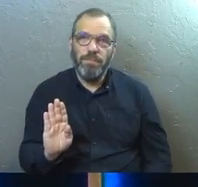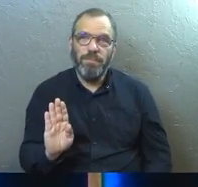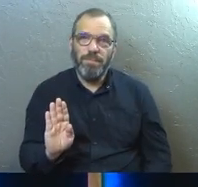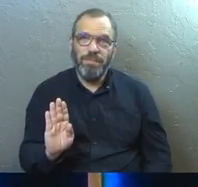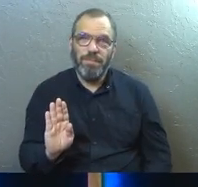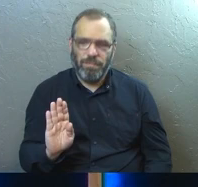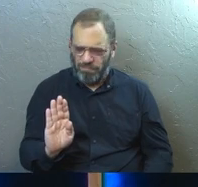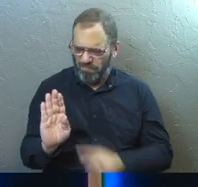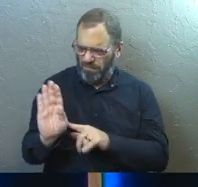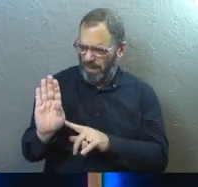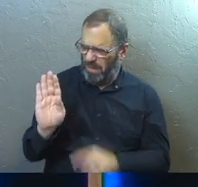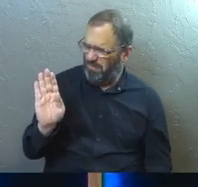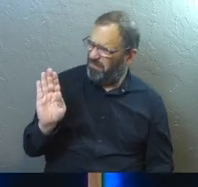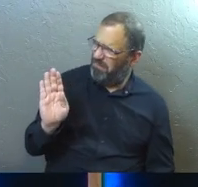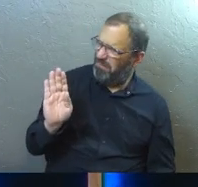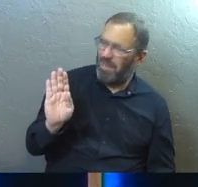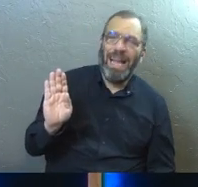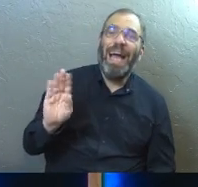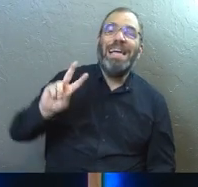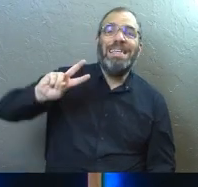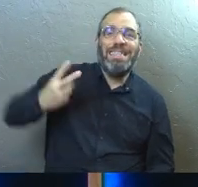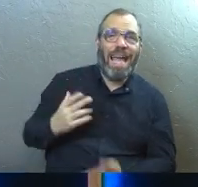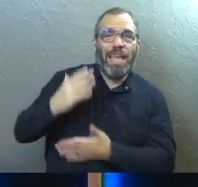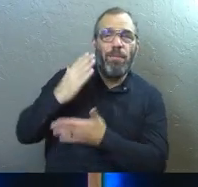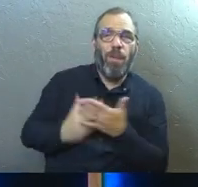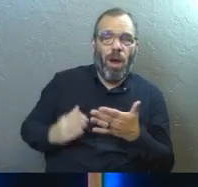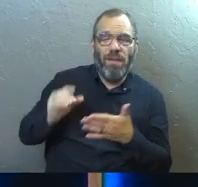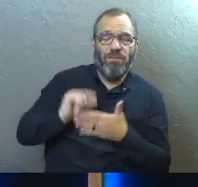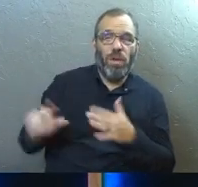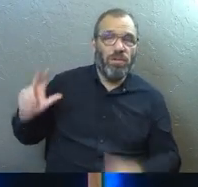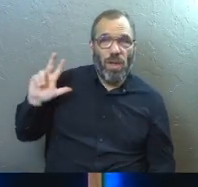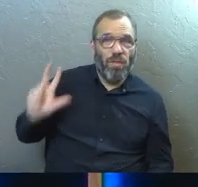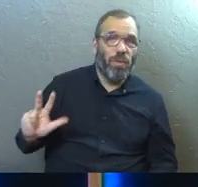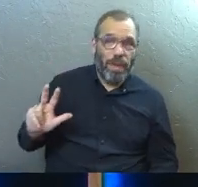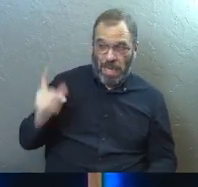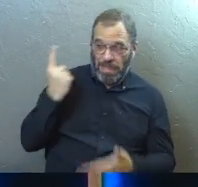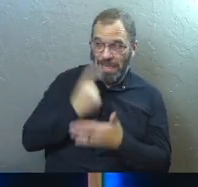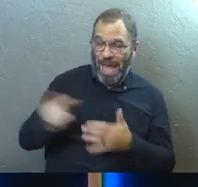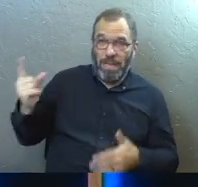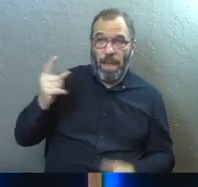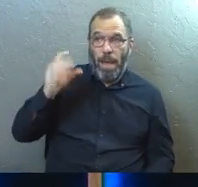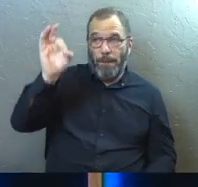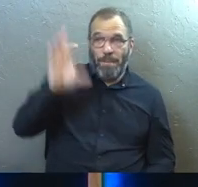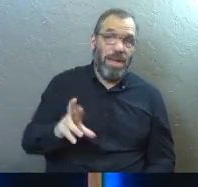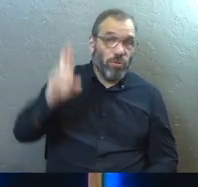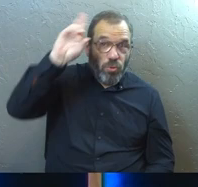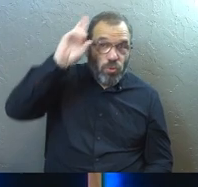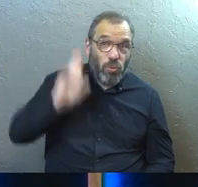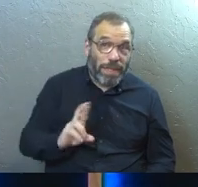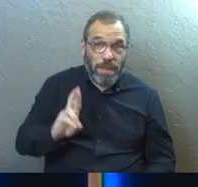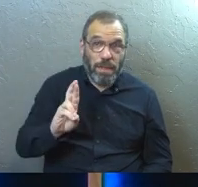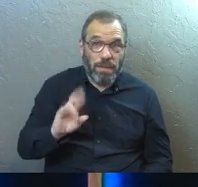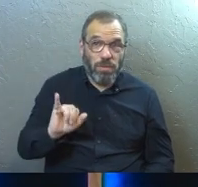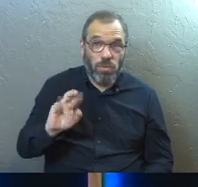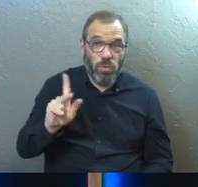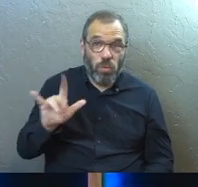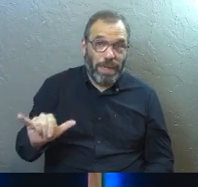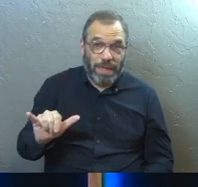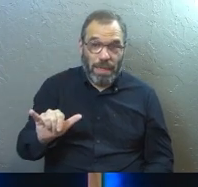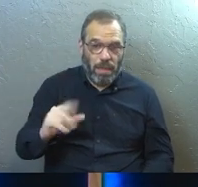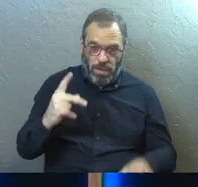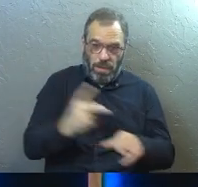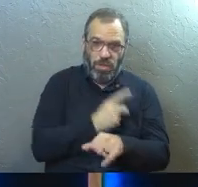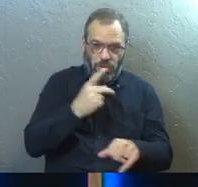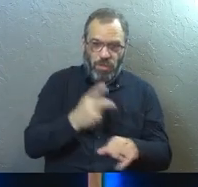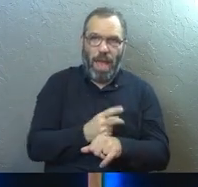Now I'm putting that B out there because we're doing the second half of that verse. So last week, Pastor Ricky did the fact that the shepherd